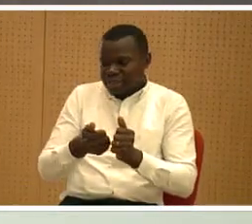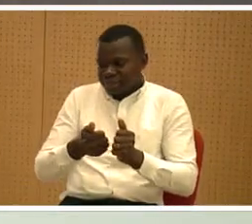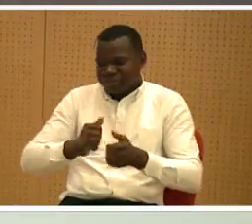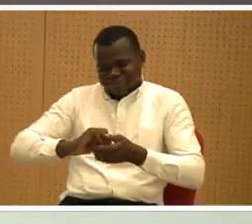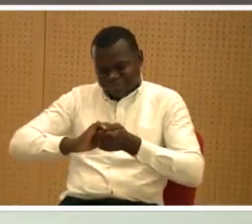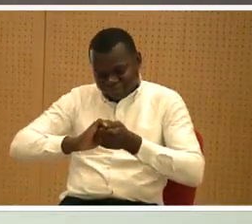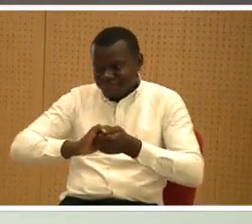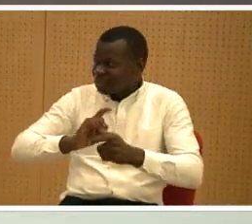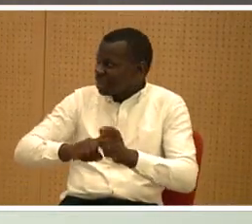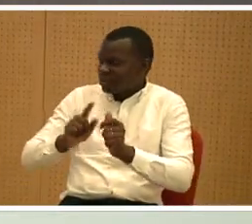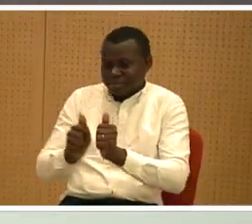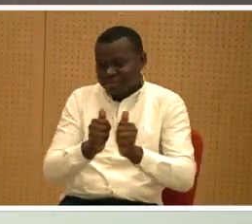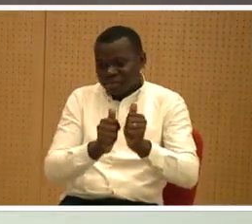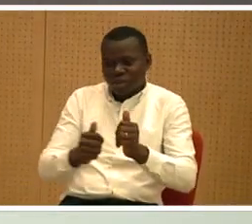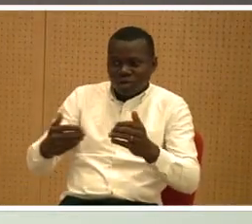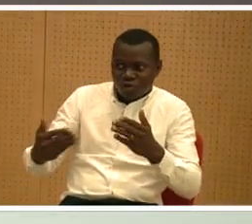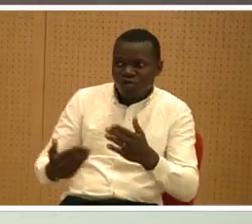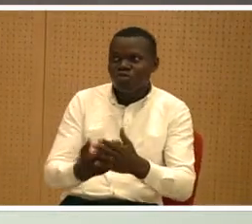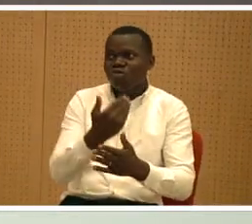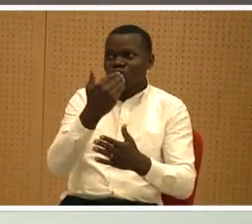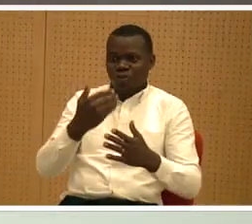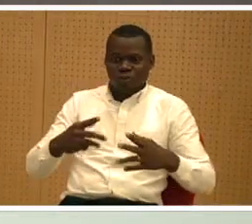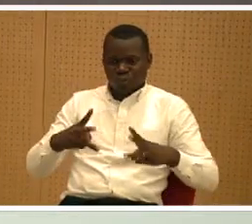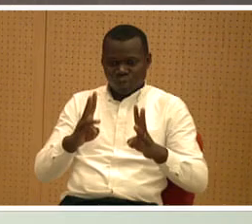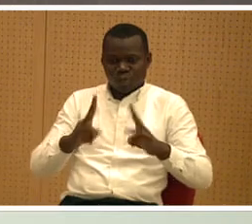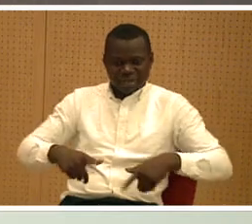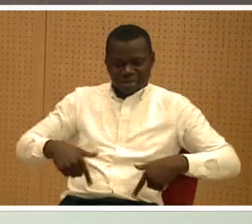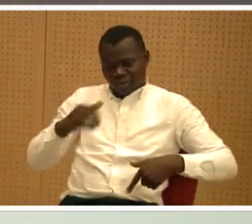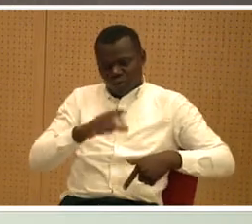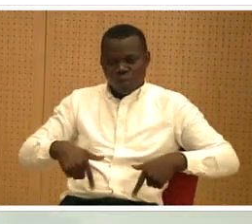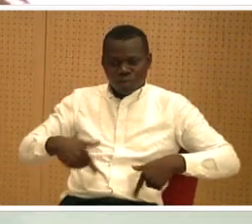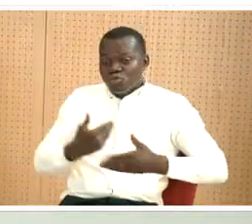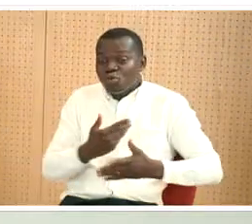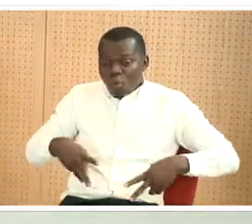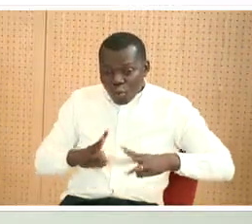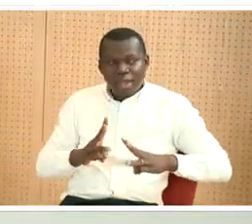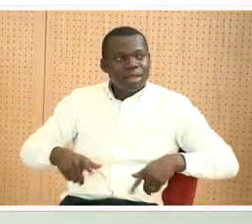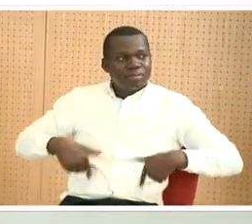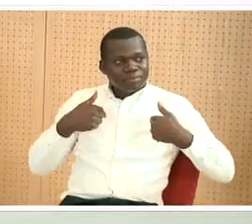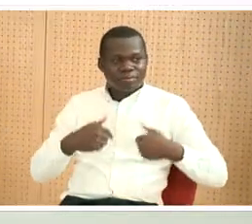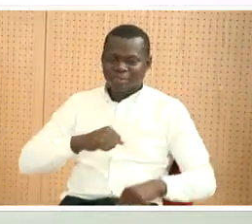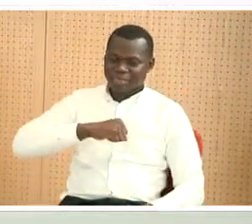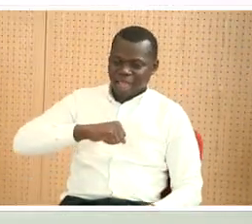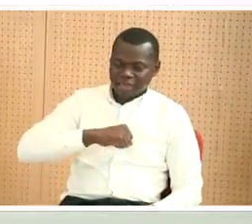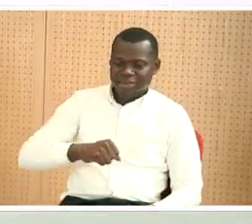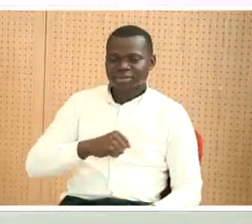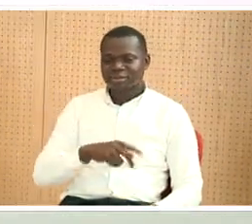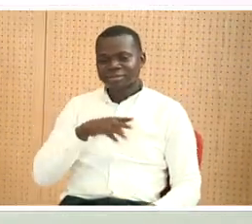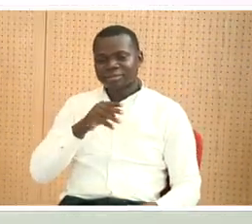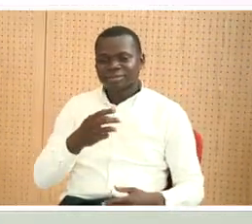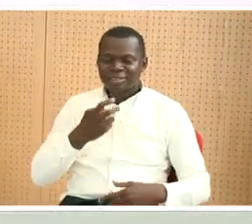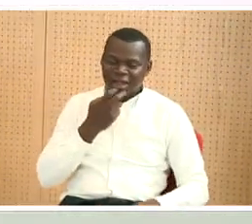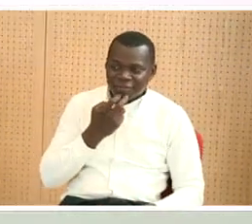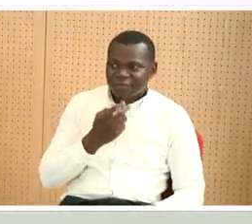daring paths of newness and innovative ways of doing things a dance a laugh a cry